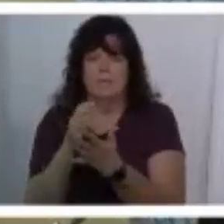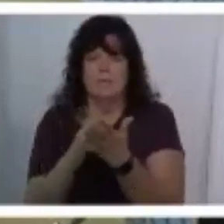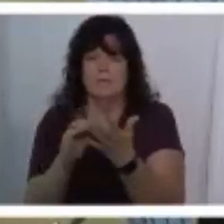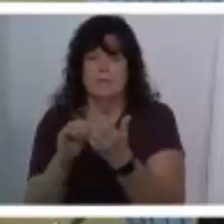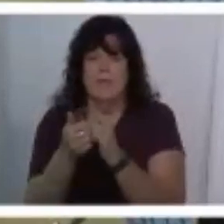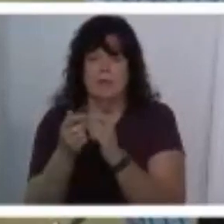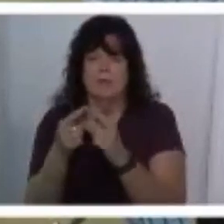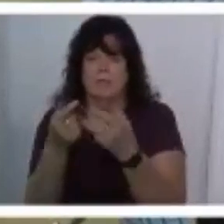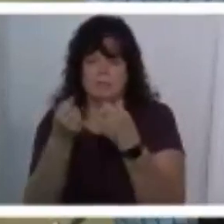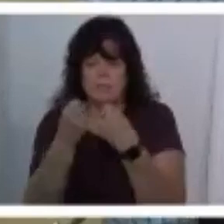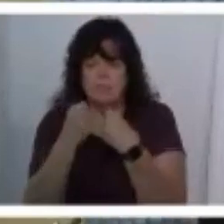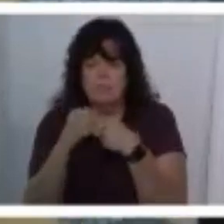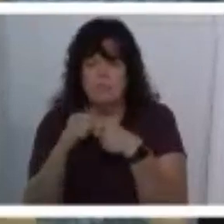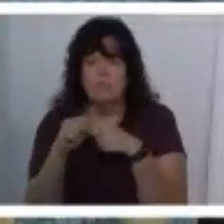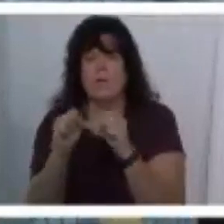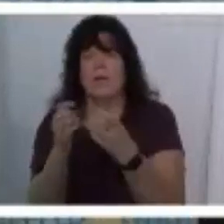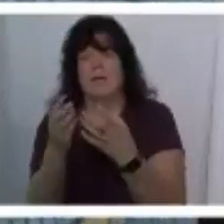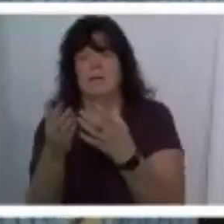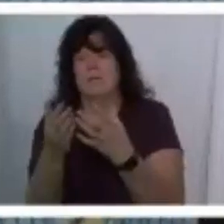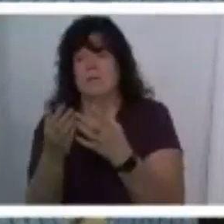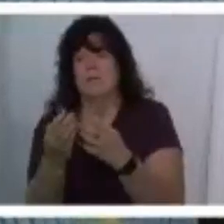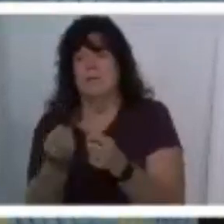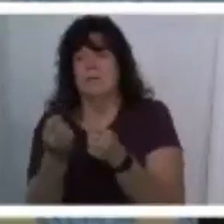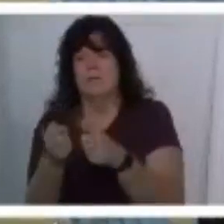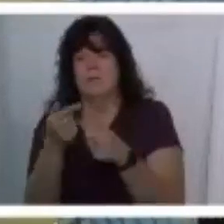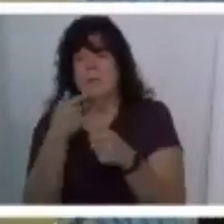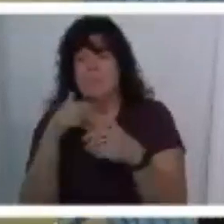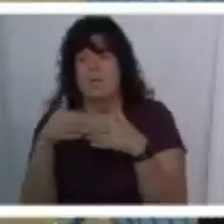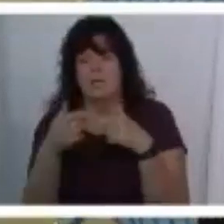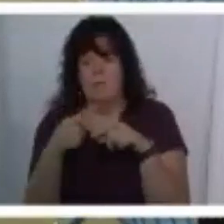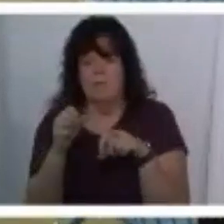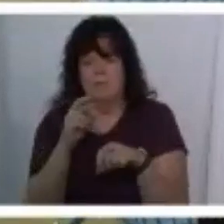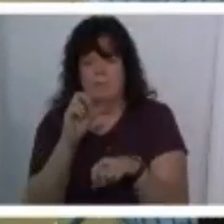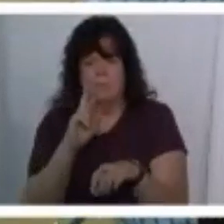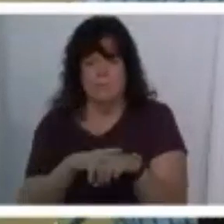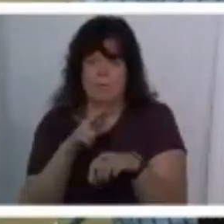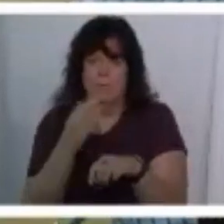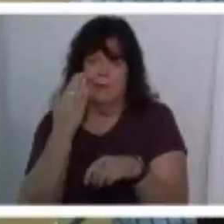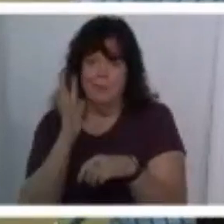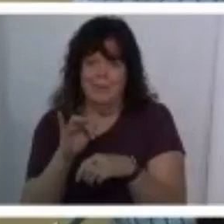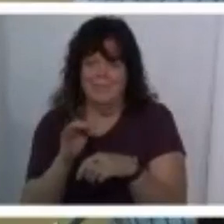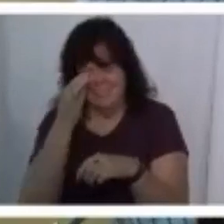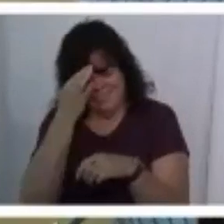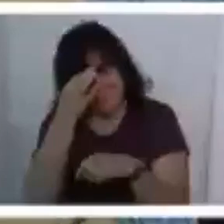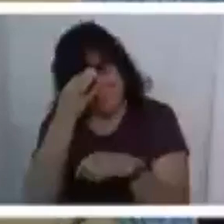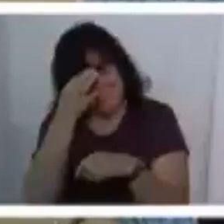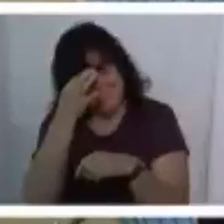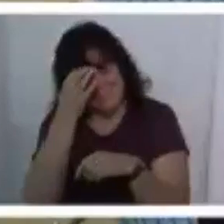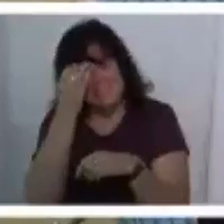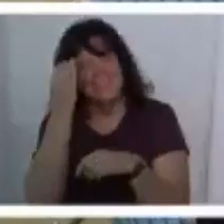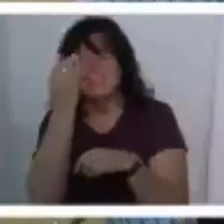try to uh extract blood from the proverbial stone um i suspect